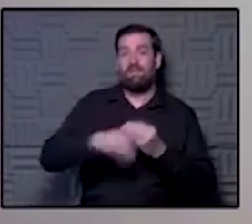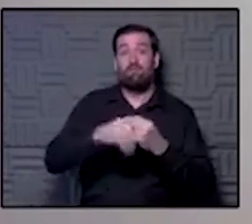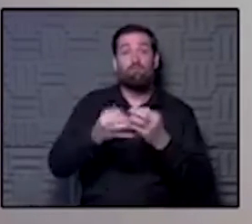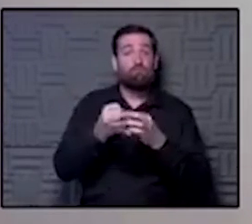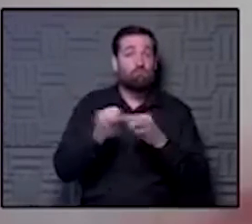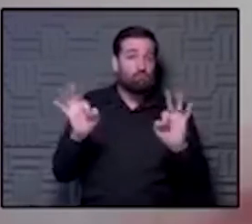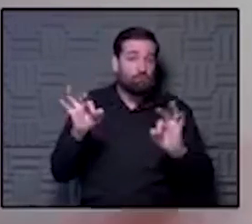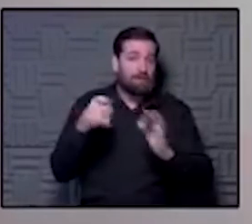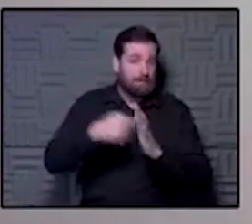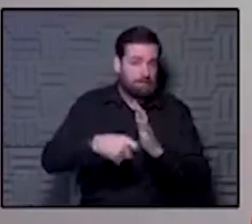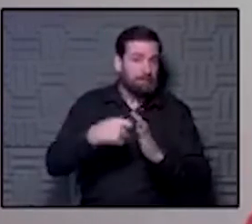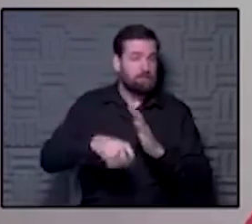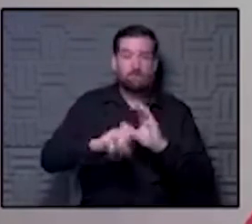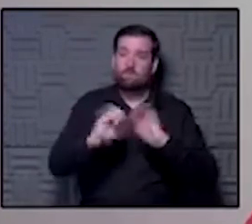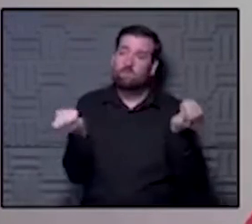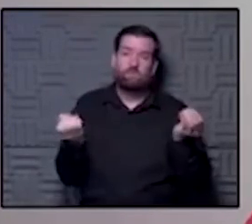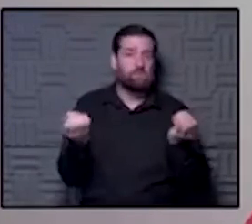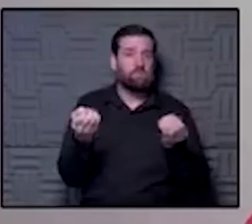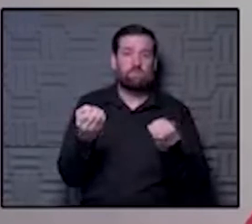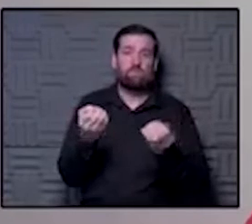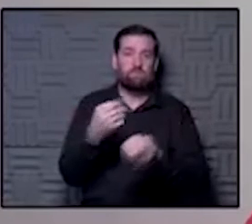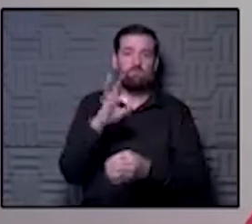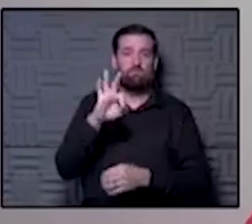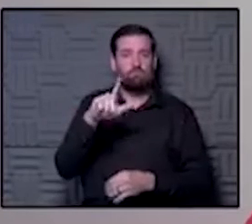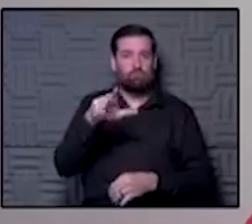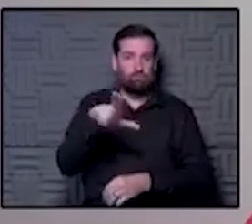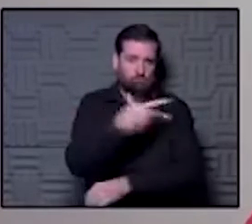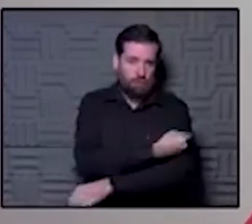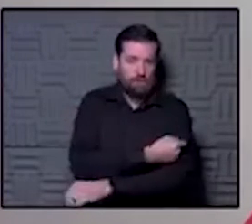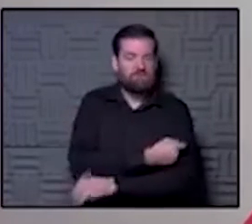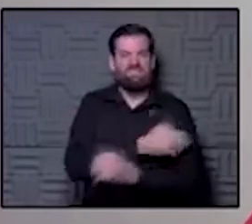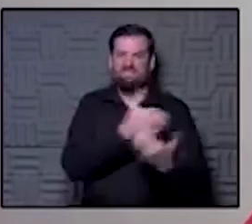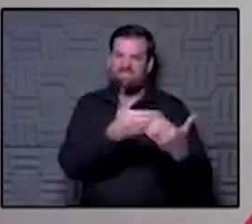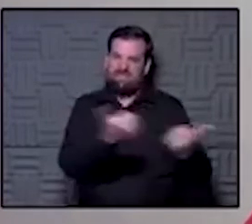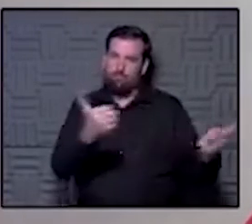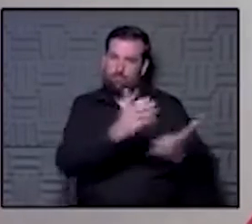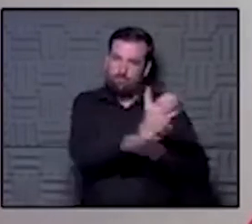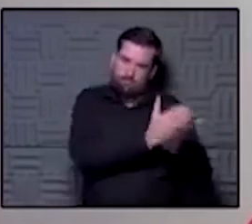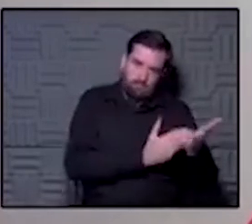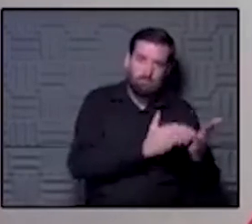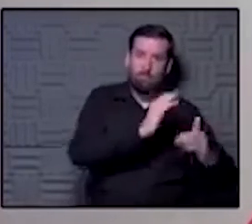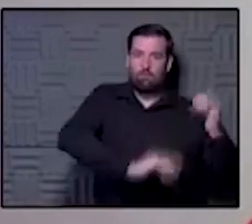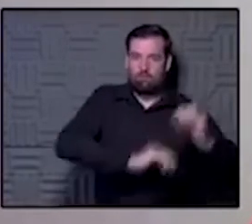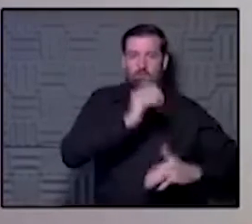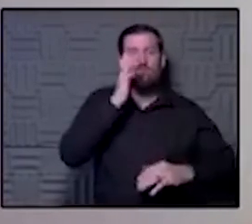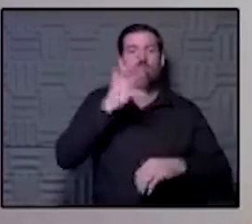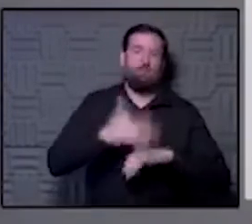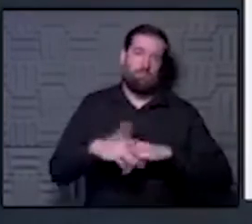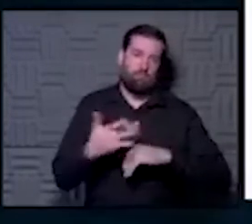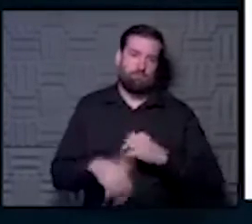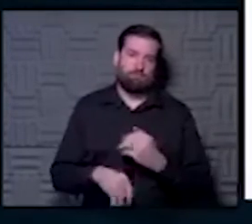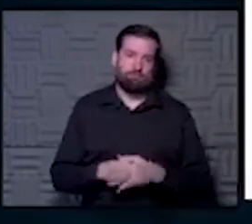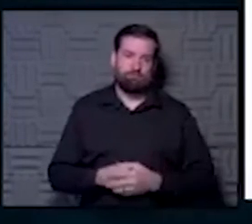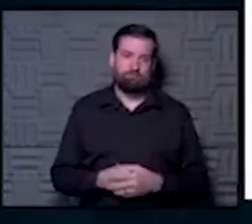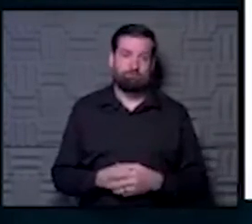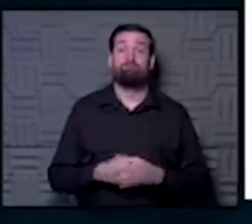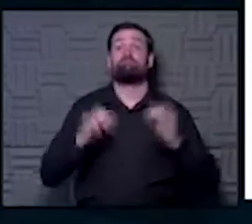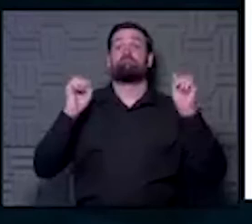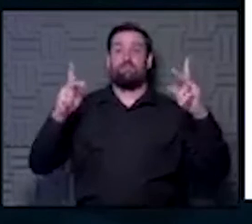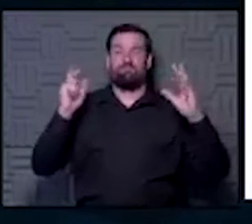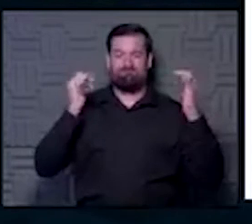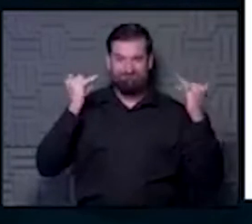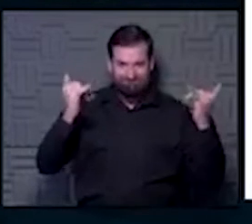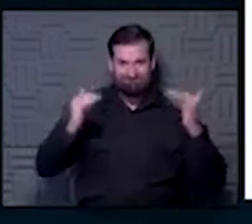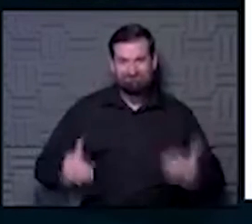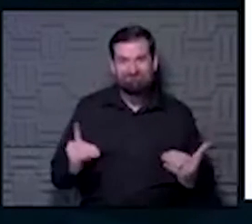shots. There's a whole separate section of our building where we will be having that available. And okay, so now I'll